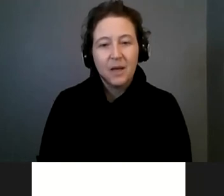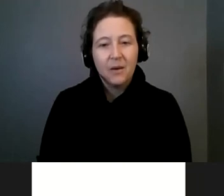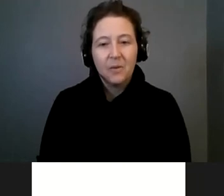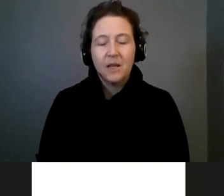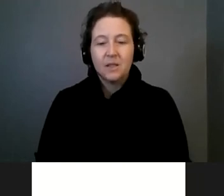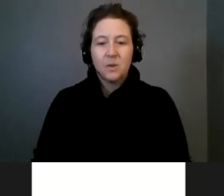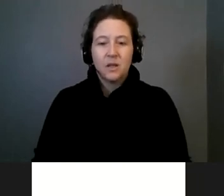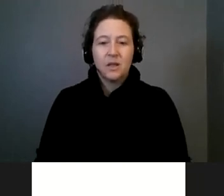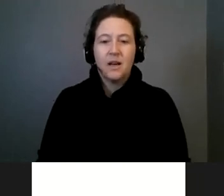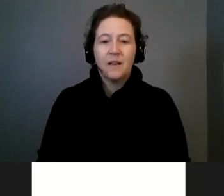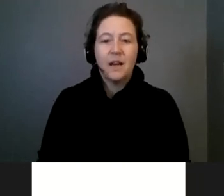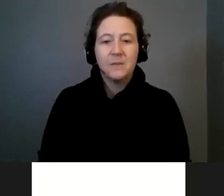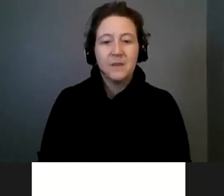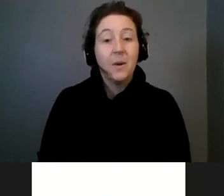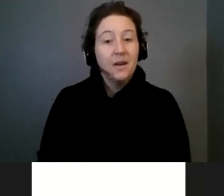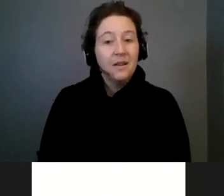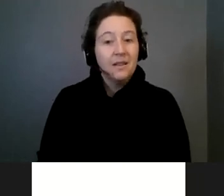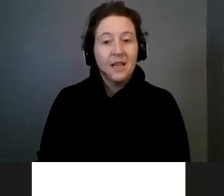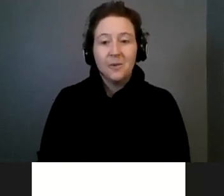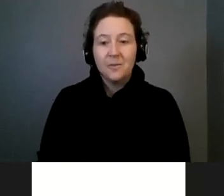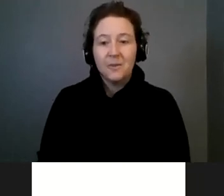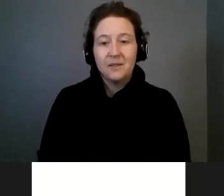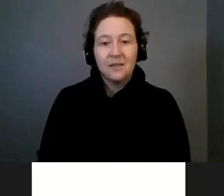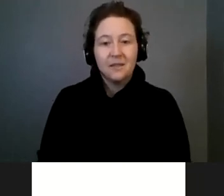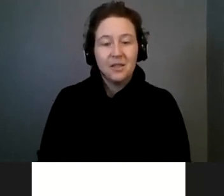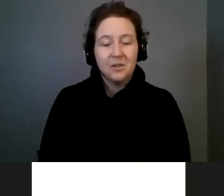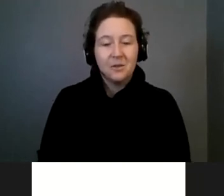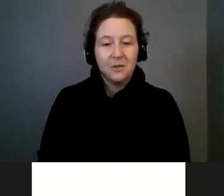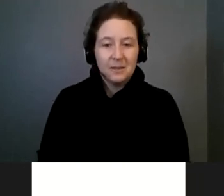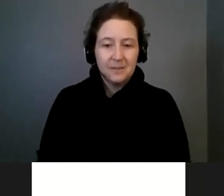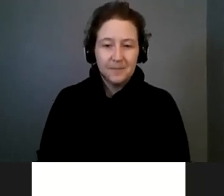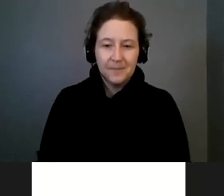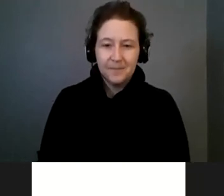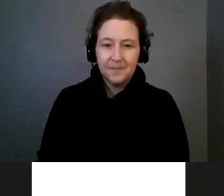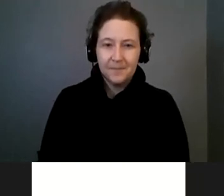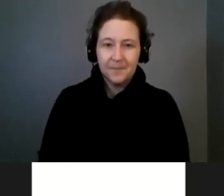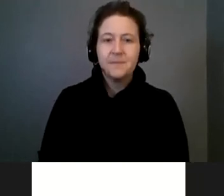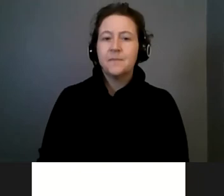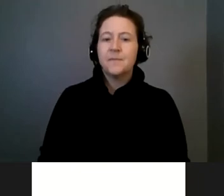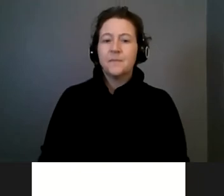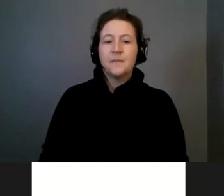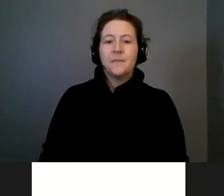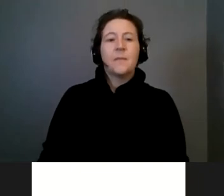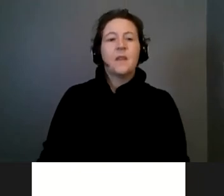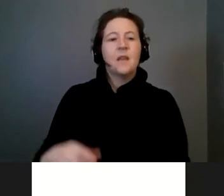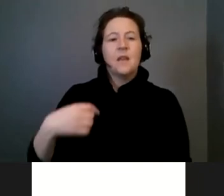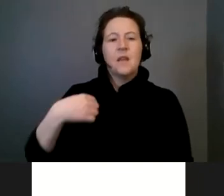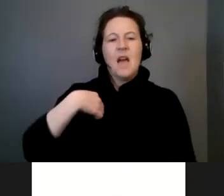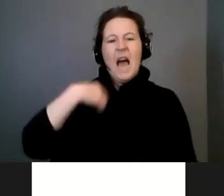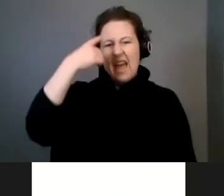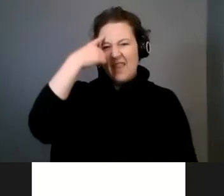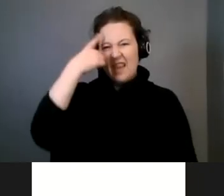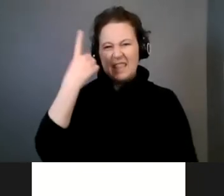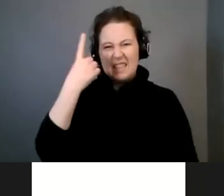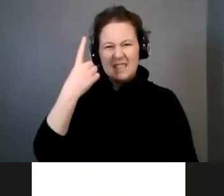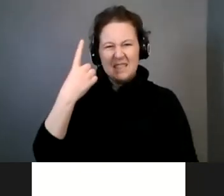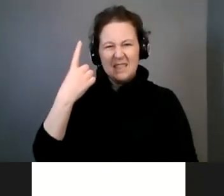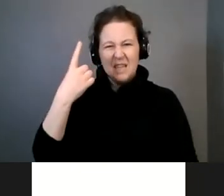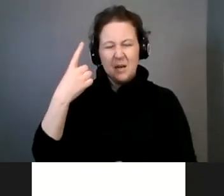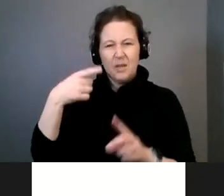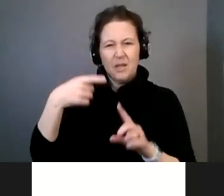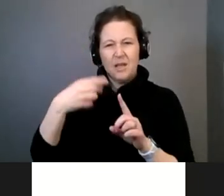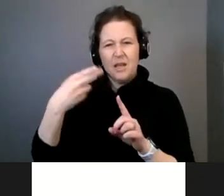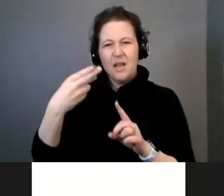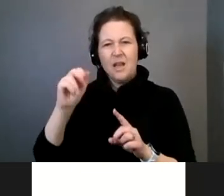happen. So, yeah, we'd like to work on that. So thank you. That's a good issue to raise. Yeah, I think someone at Hands and Voices is working